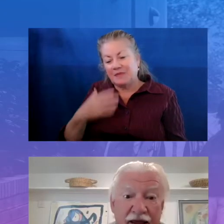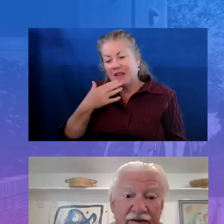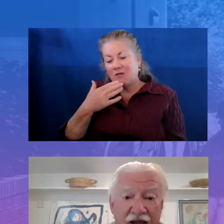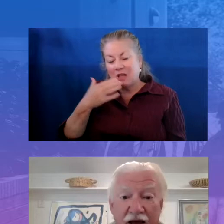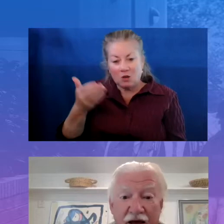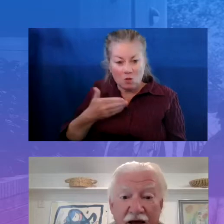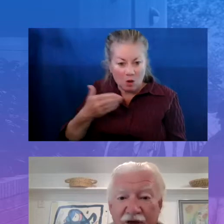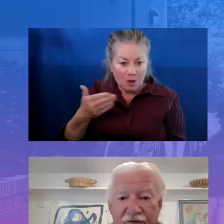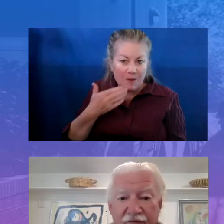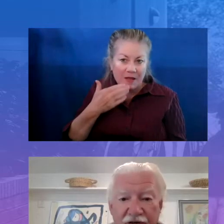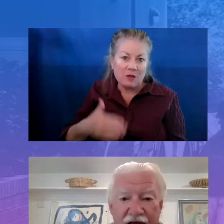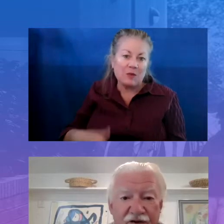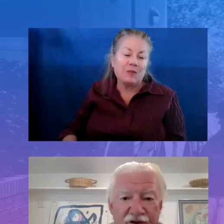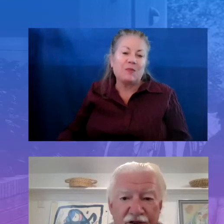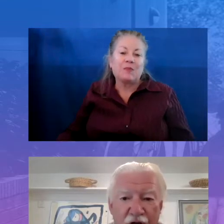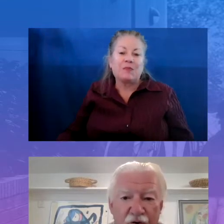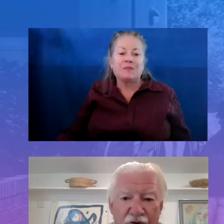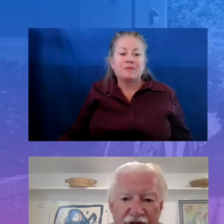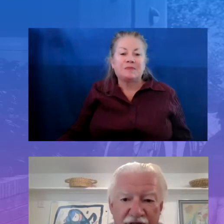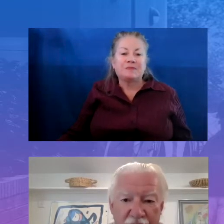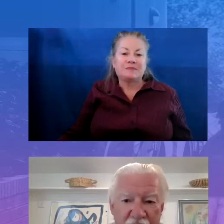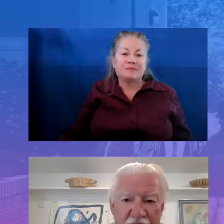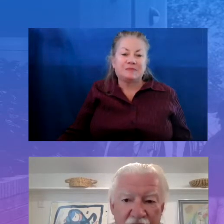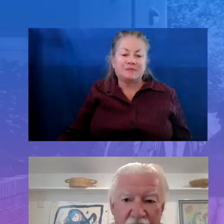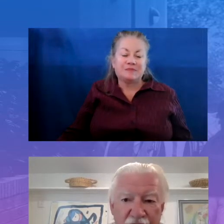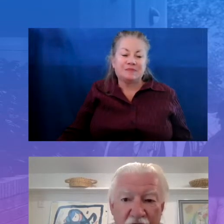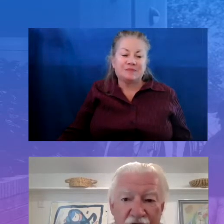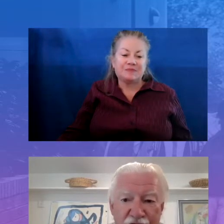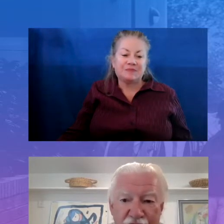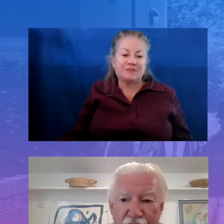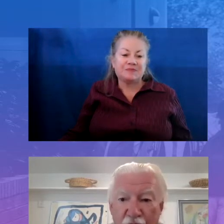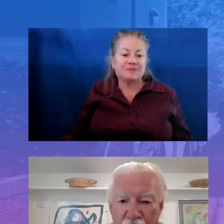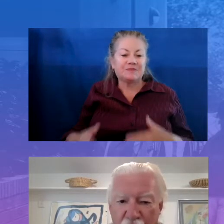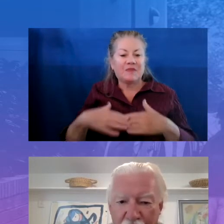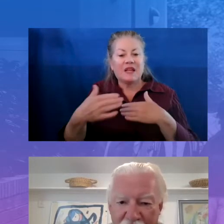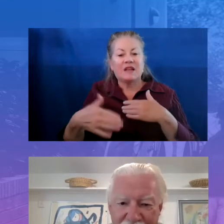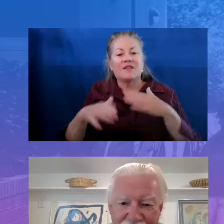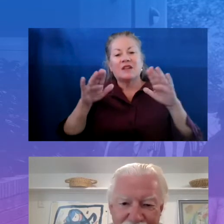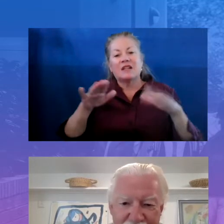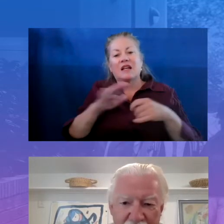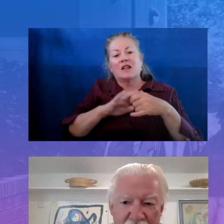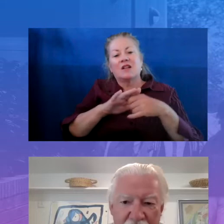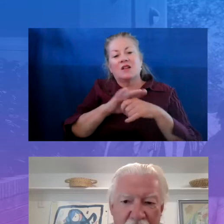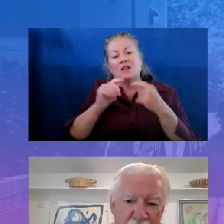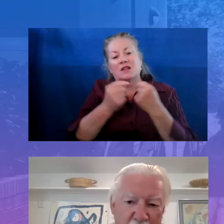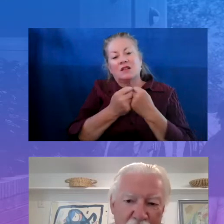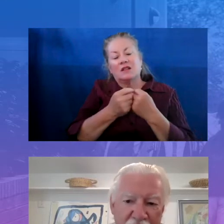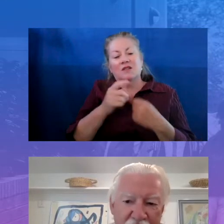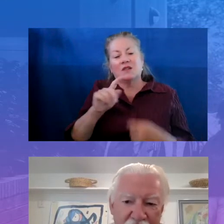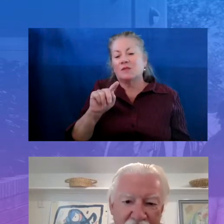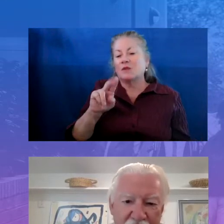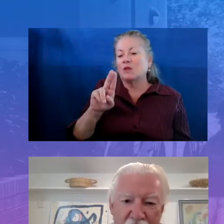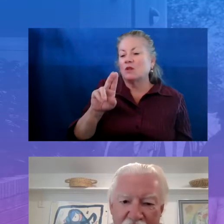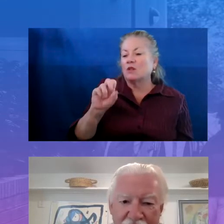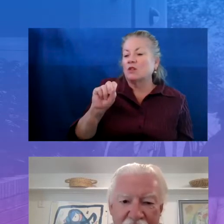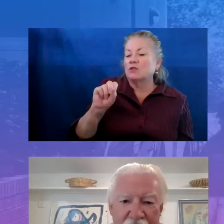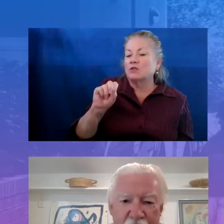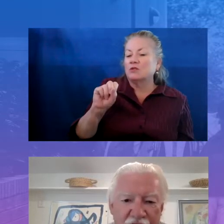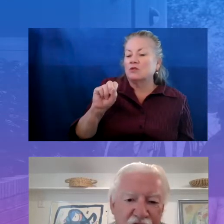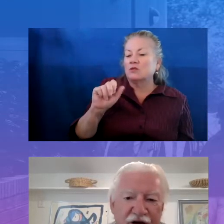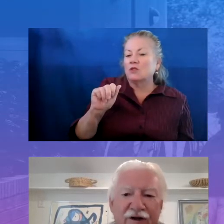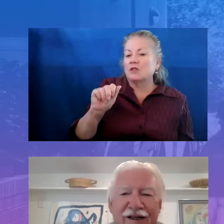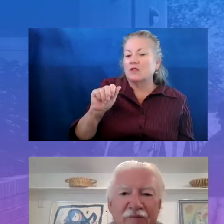Next up, we have a fantastic local team from Tulsa, Oklahoma. Paula and Caroline,